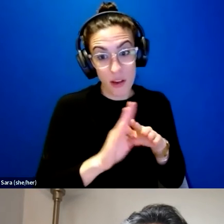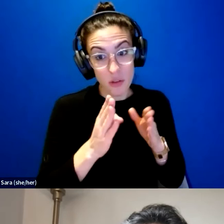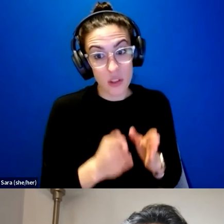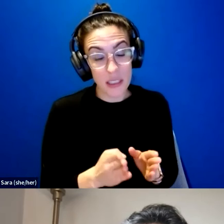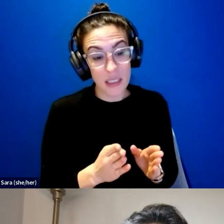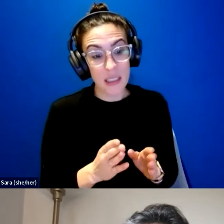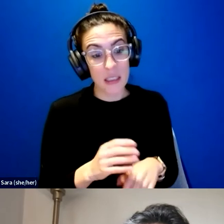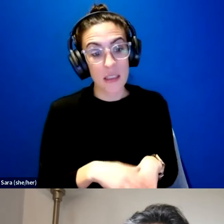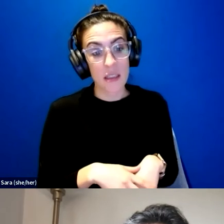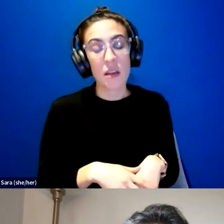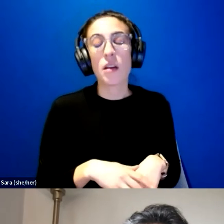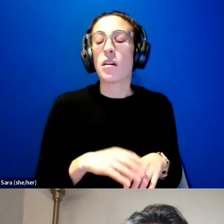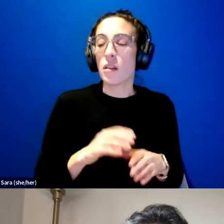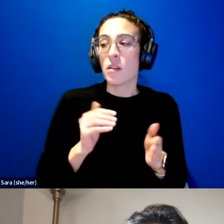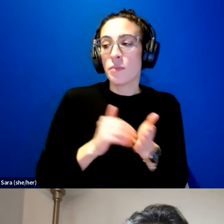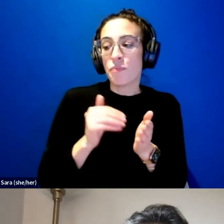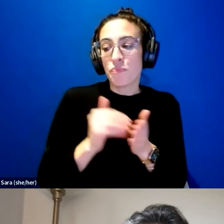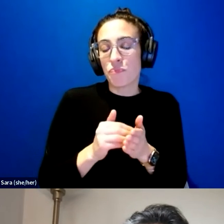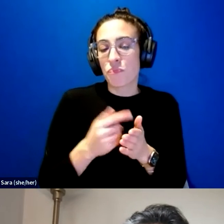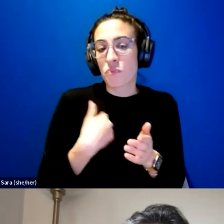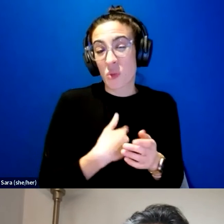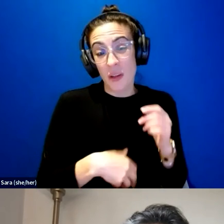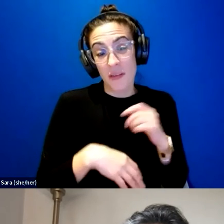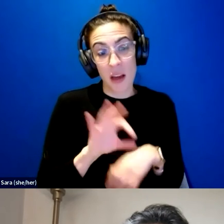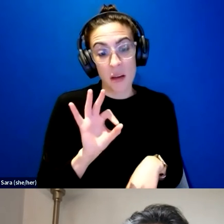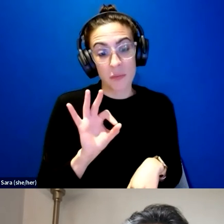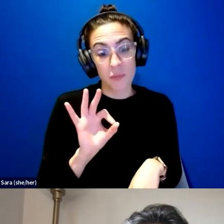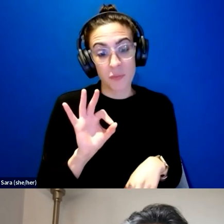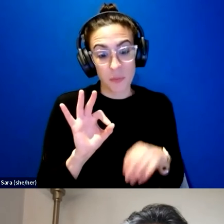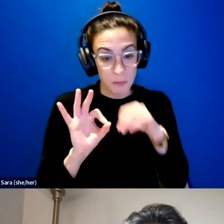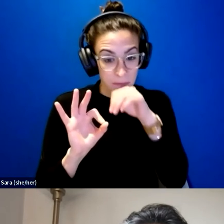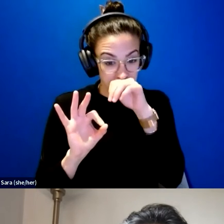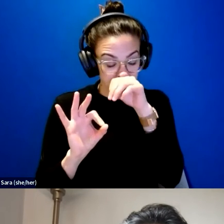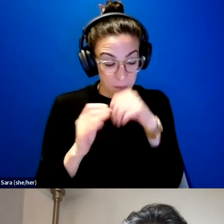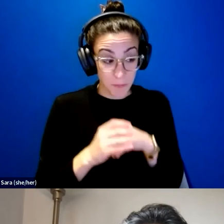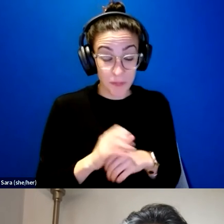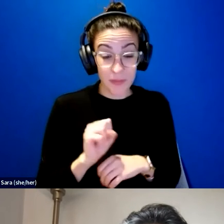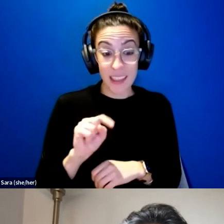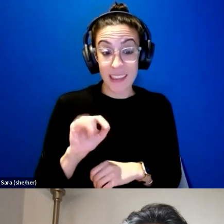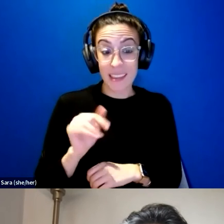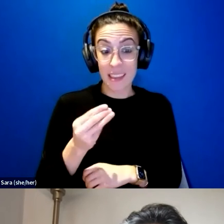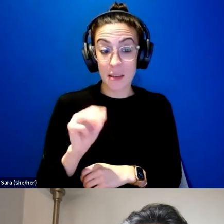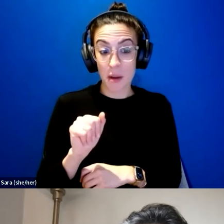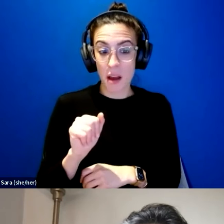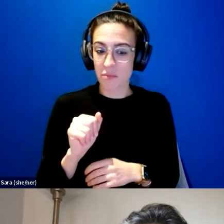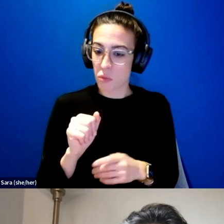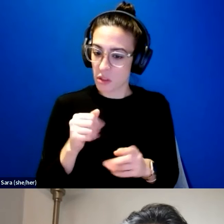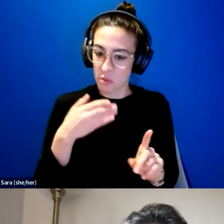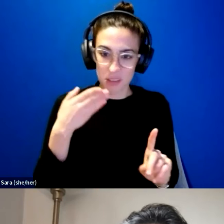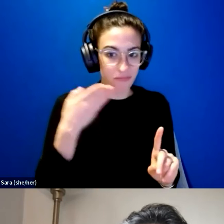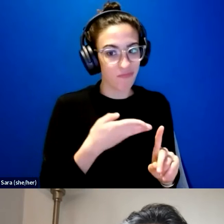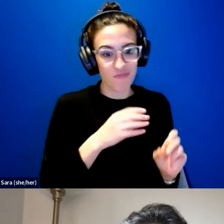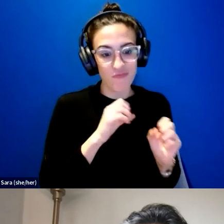So a lot of times what we actually saw was the stigma was pretty prevalent even before coming